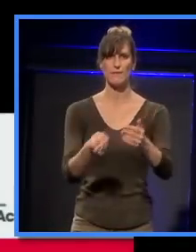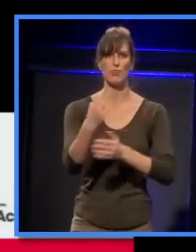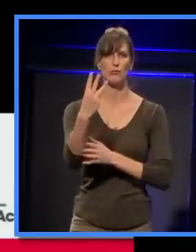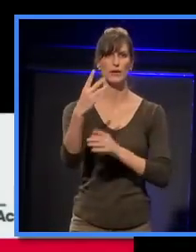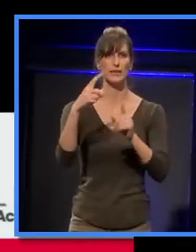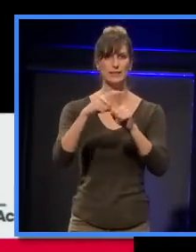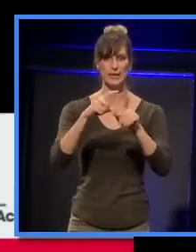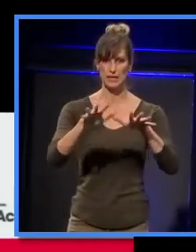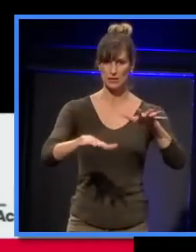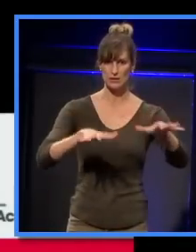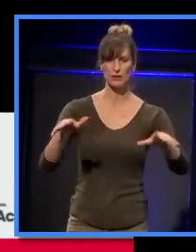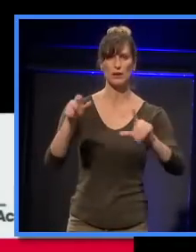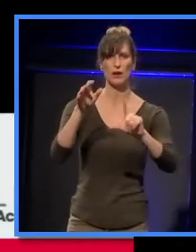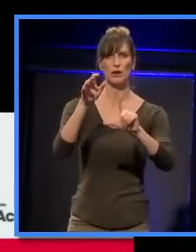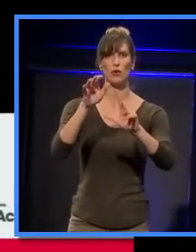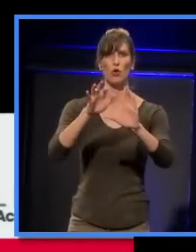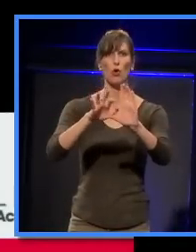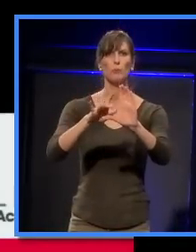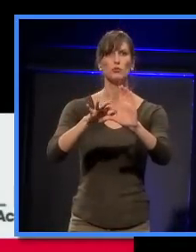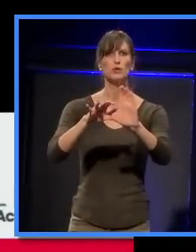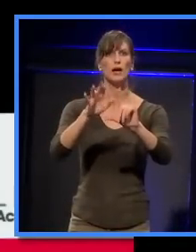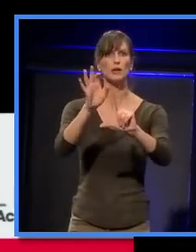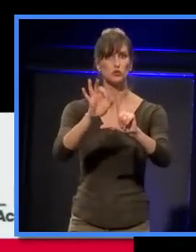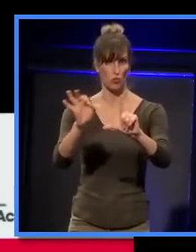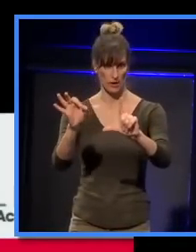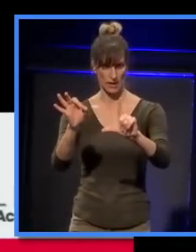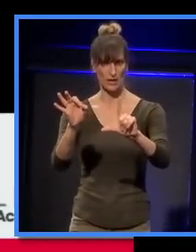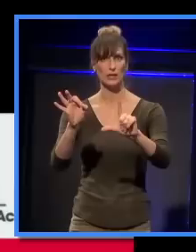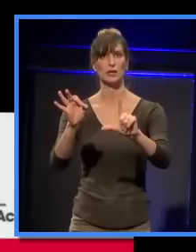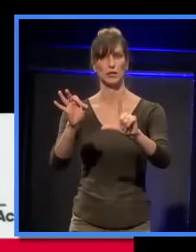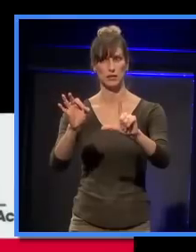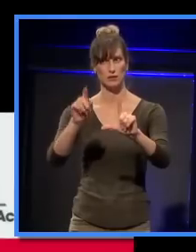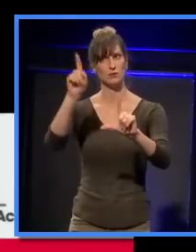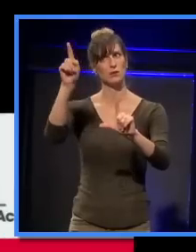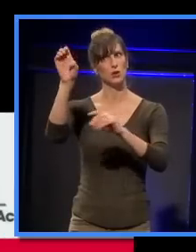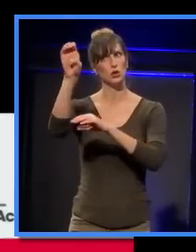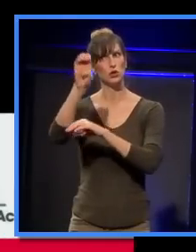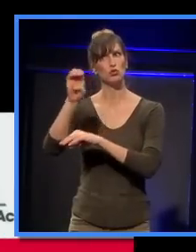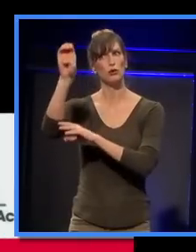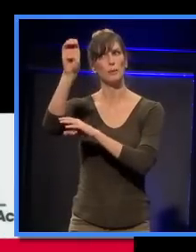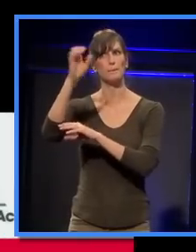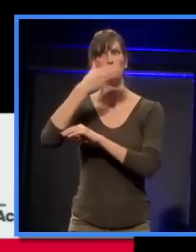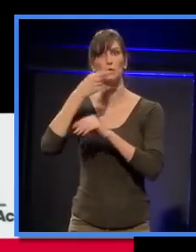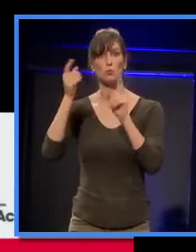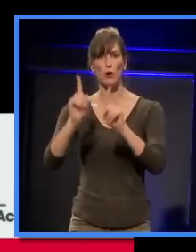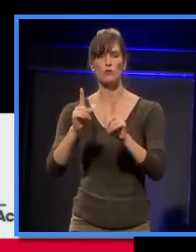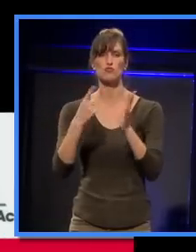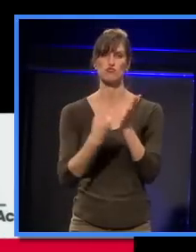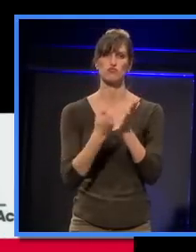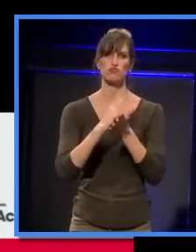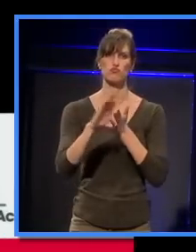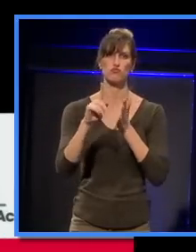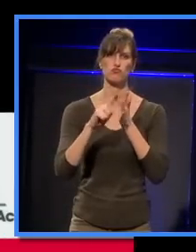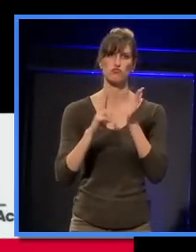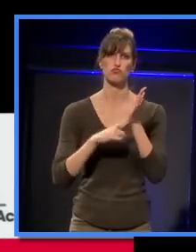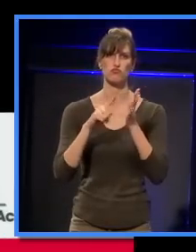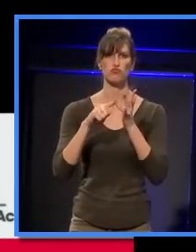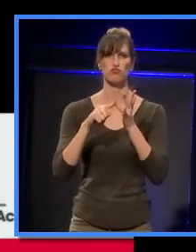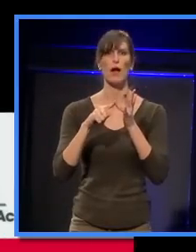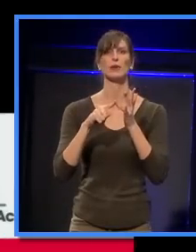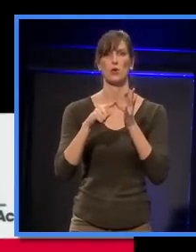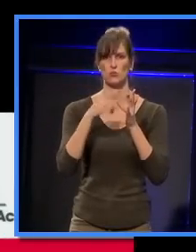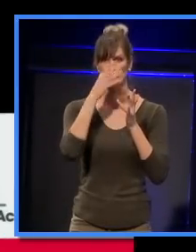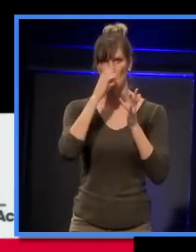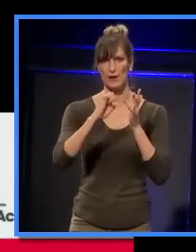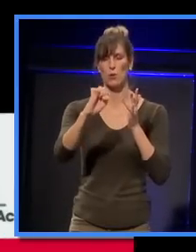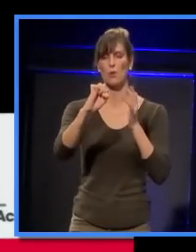computer drawings provided by the architect. The architects in Europe tend to use Rhino. And my colleague,